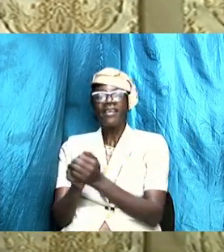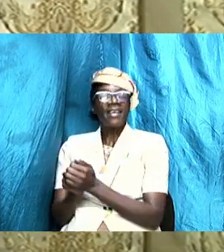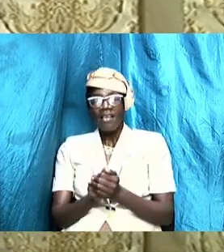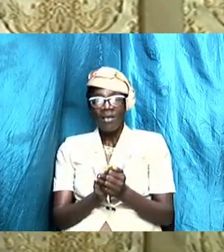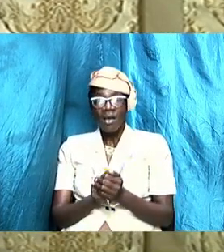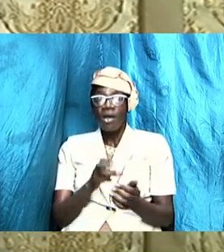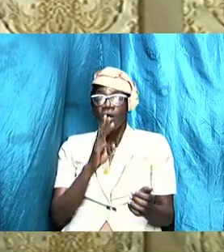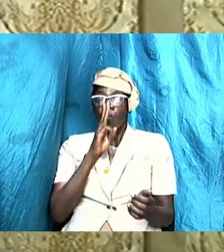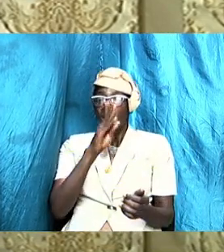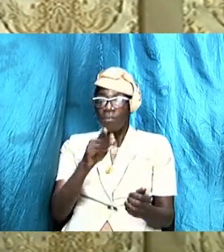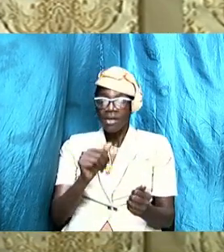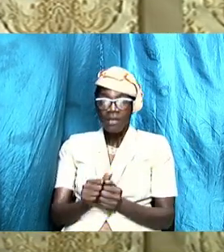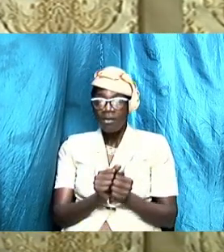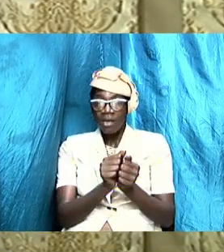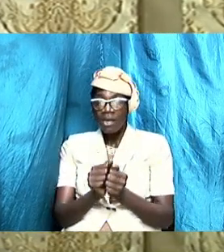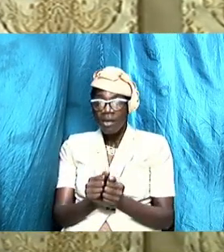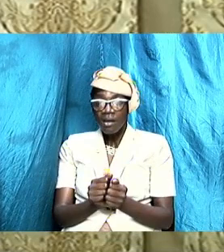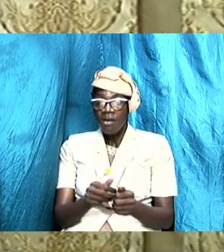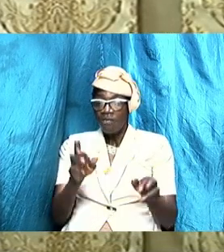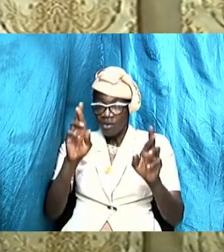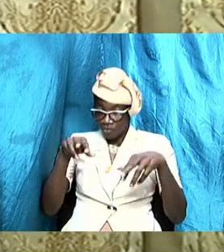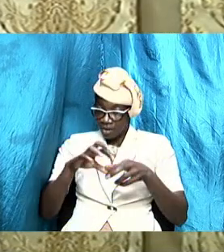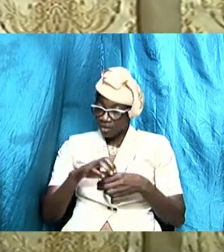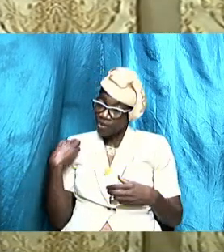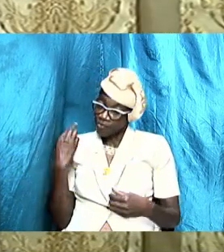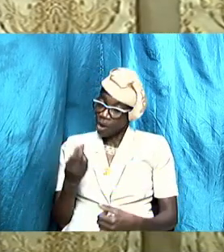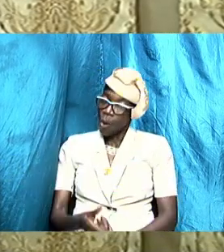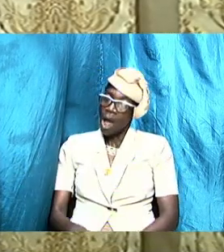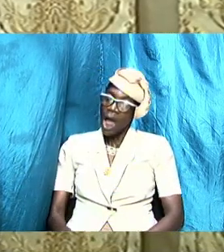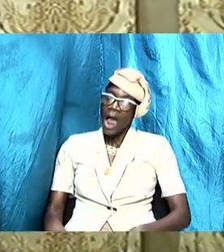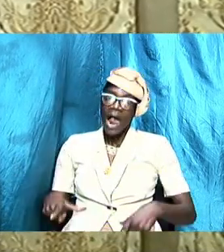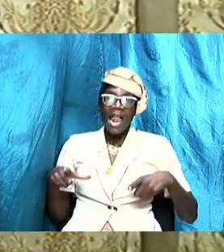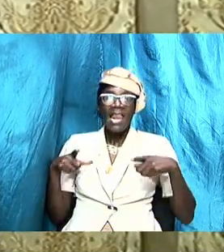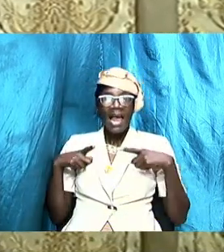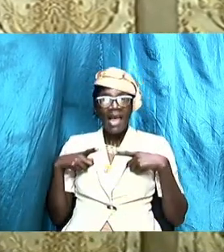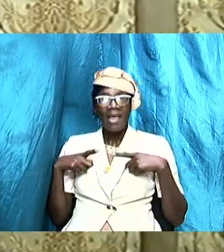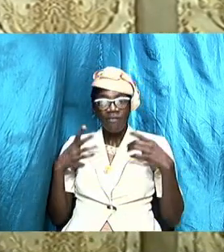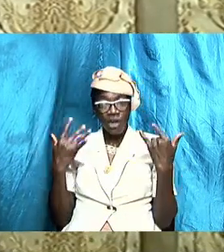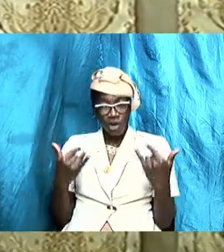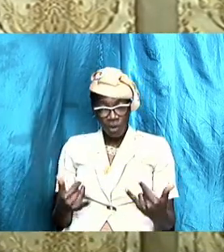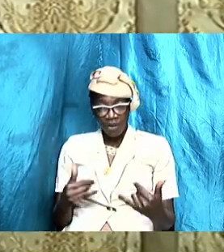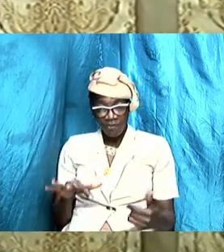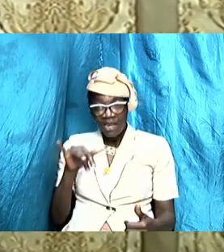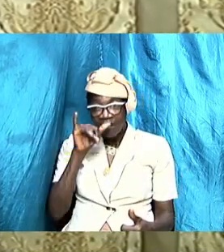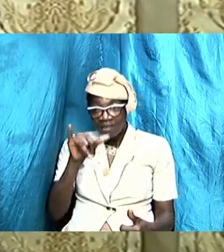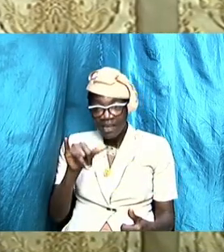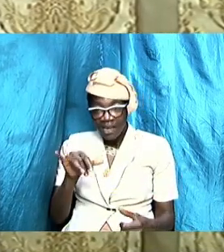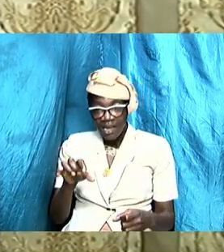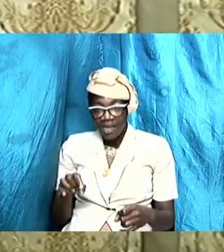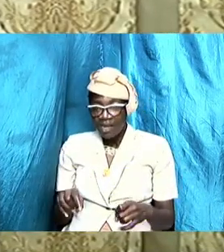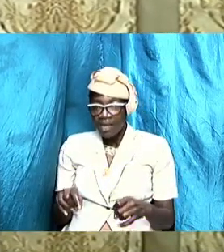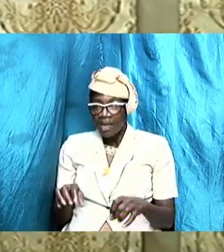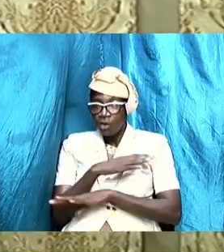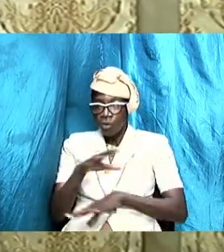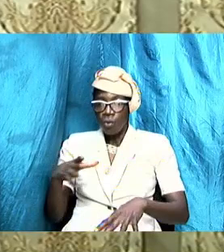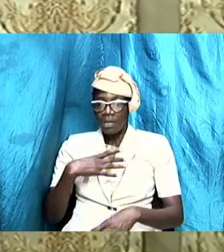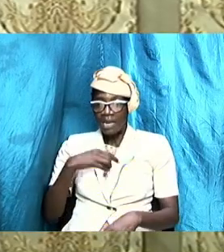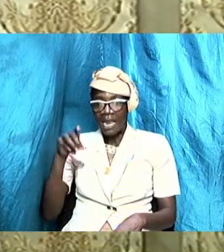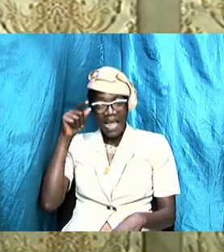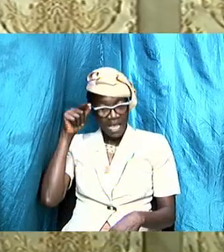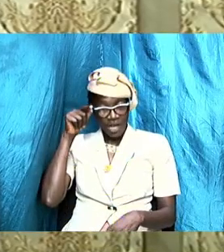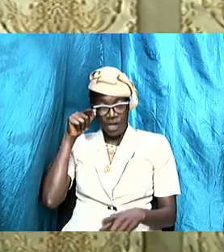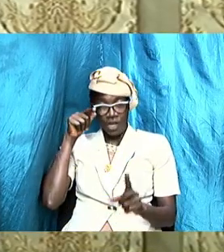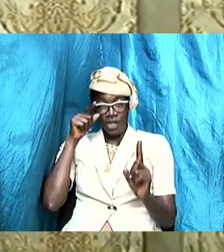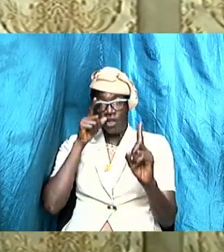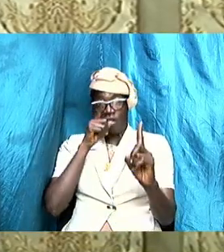will be together for the rest of our lives now if they still hate you or don't